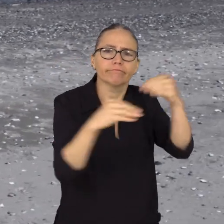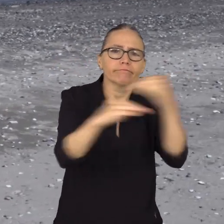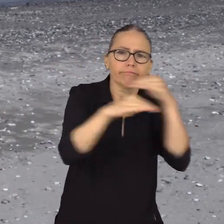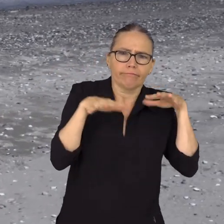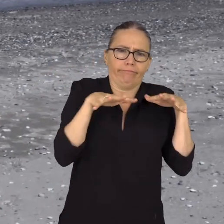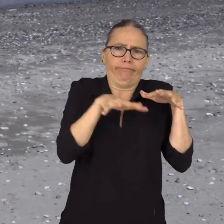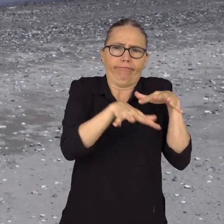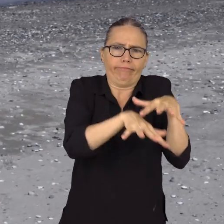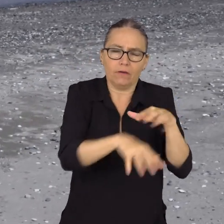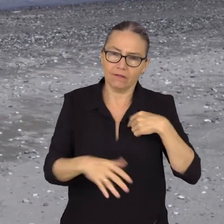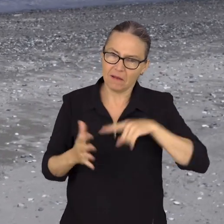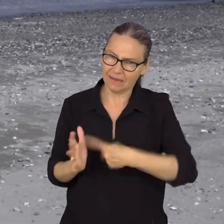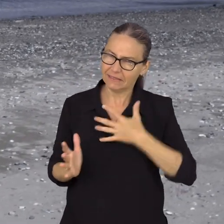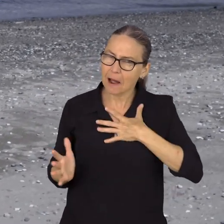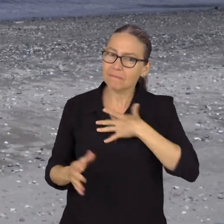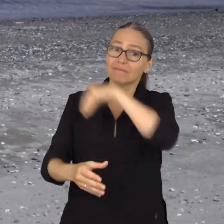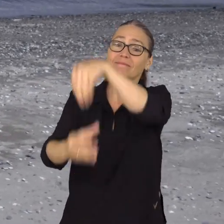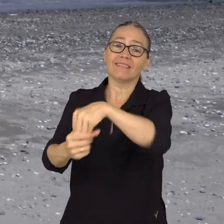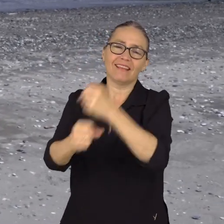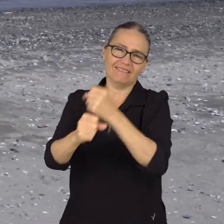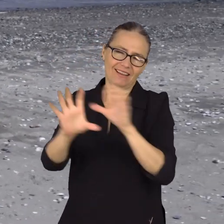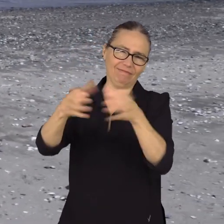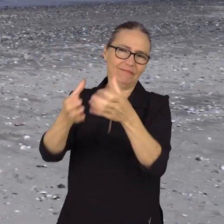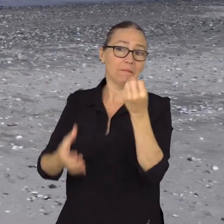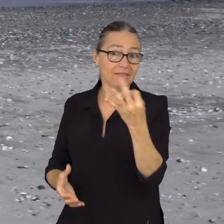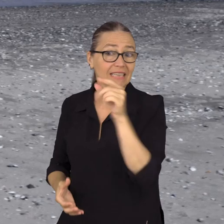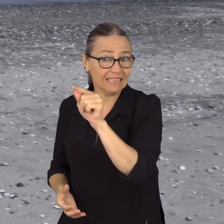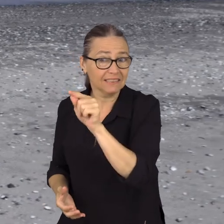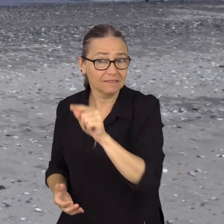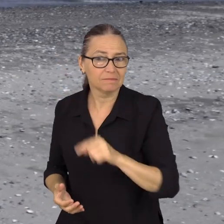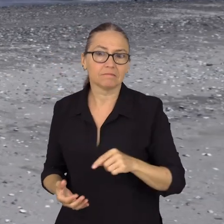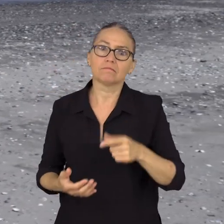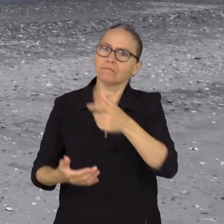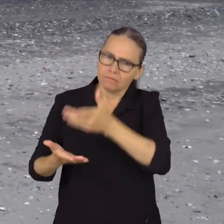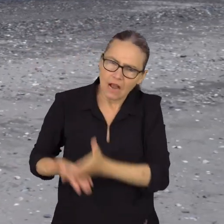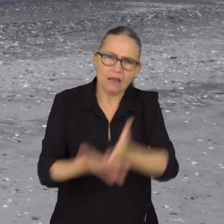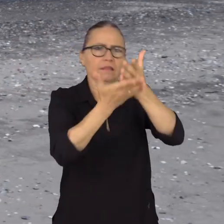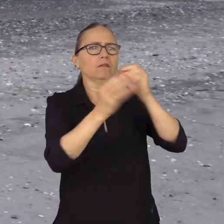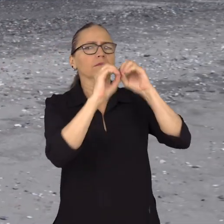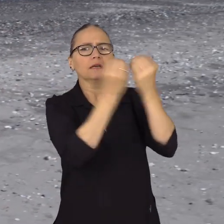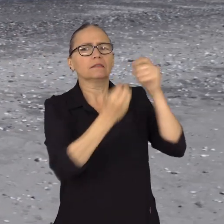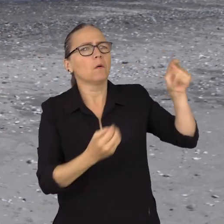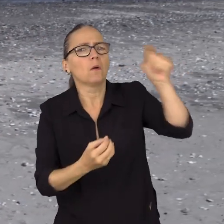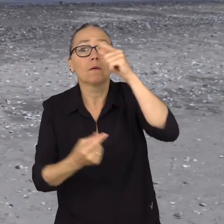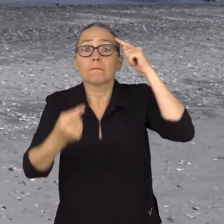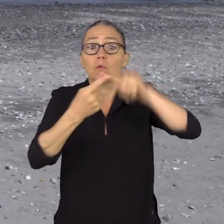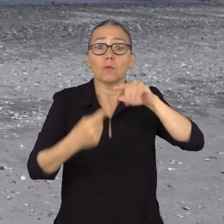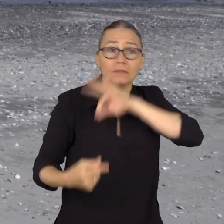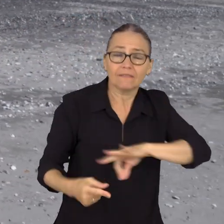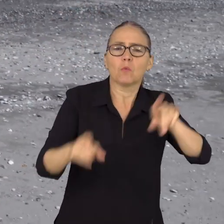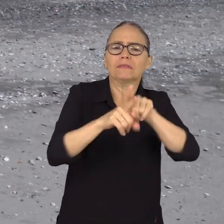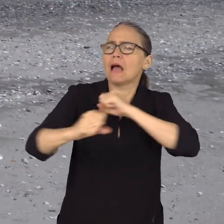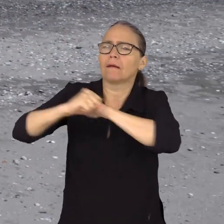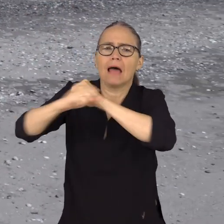I've started being content to work in the private sector and yet help with nonprofits and sustainability